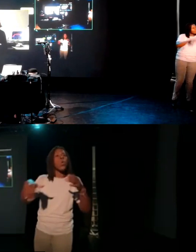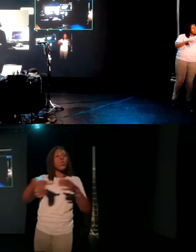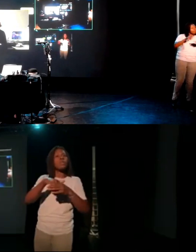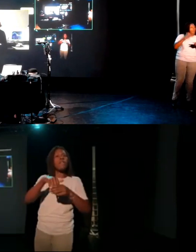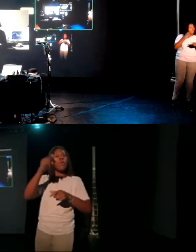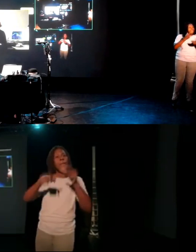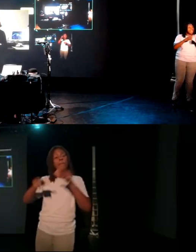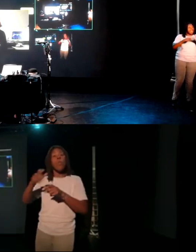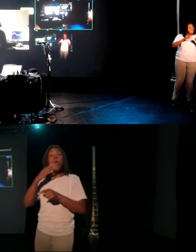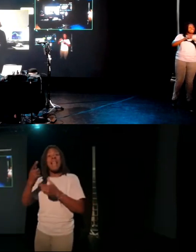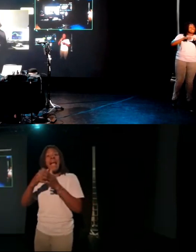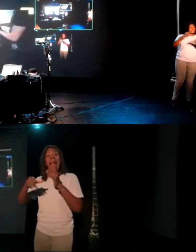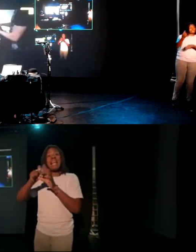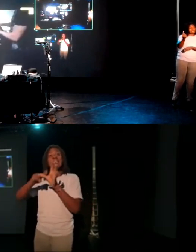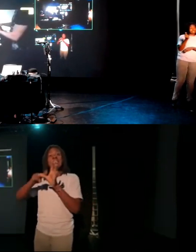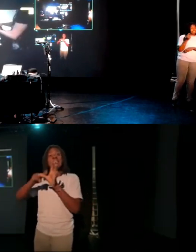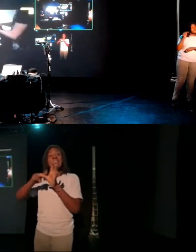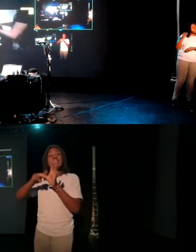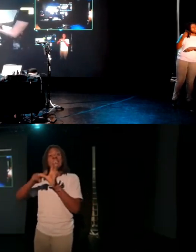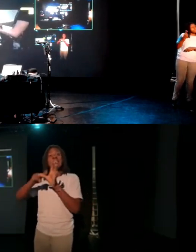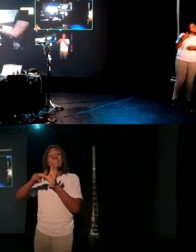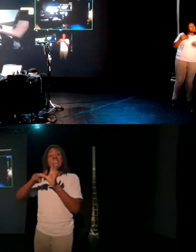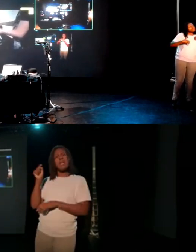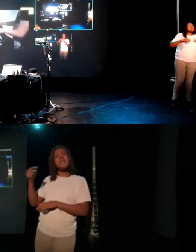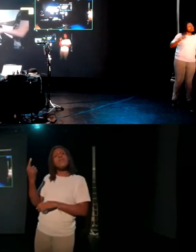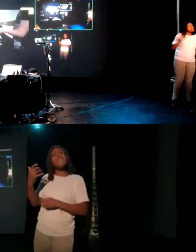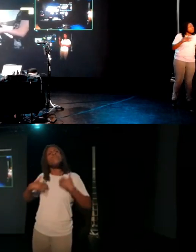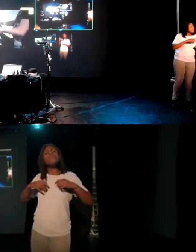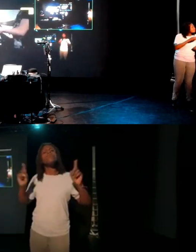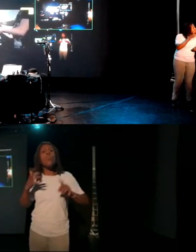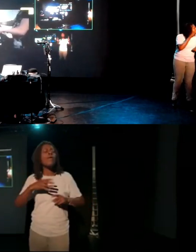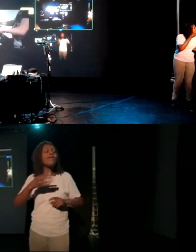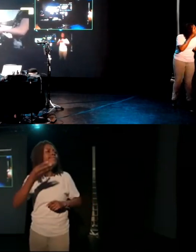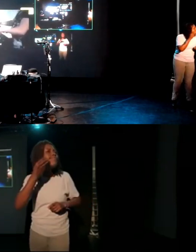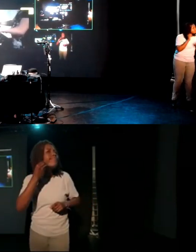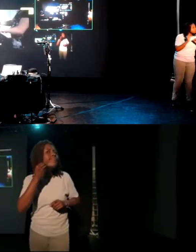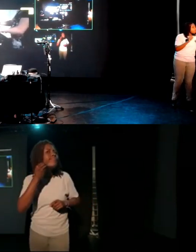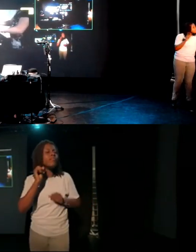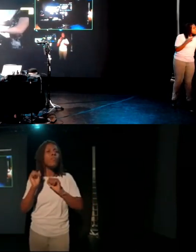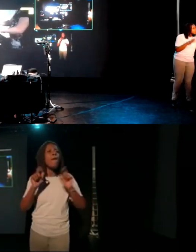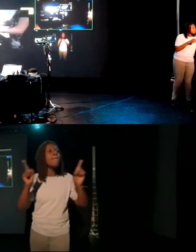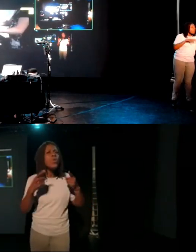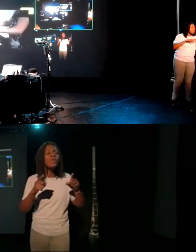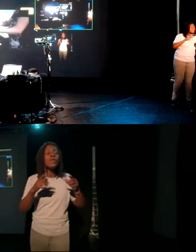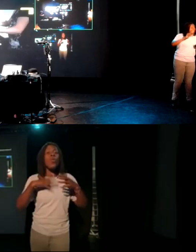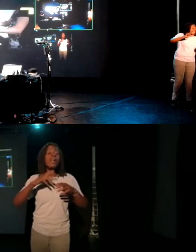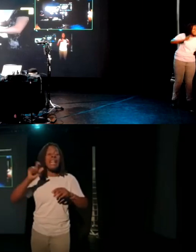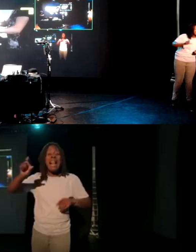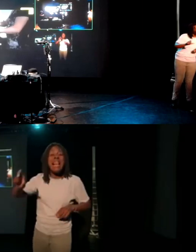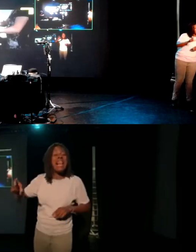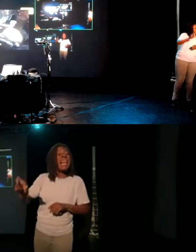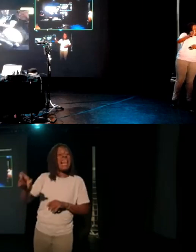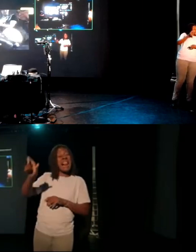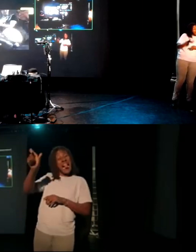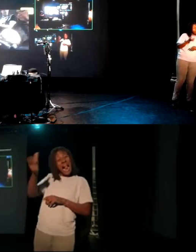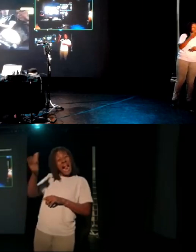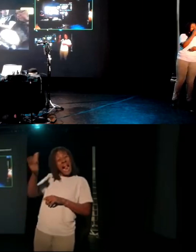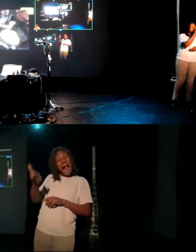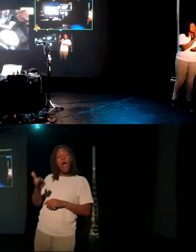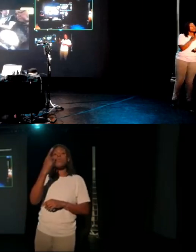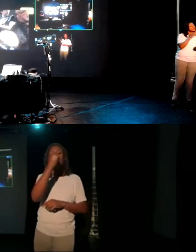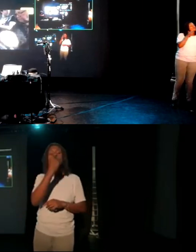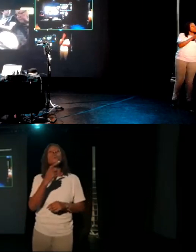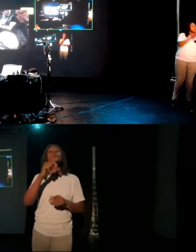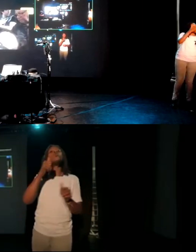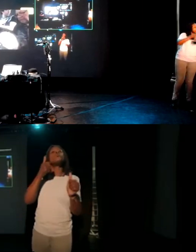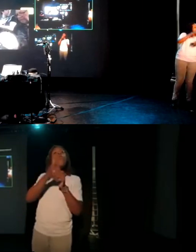into the space, one of the things that he really wanted to do was to just hear his music as loud as we could possibly make it. One of the support workers had found out that